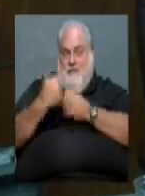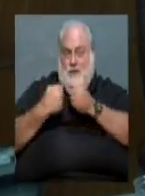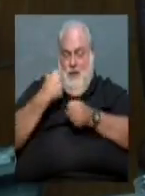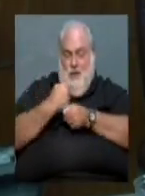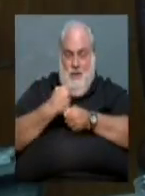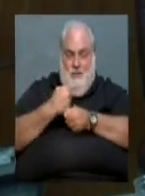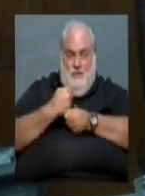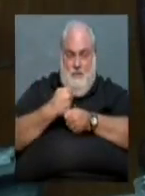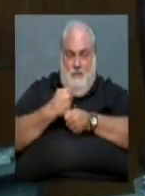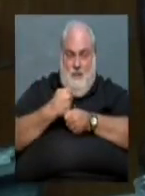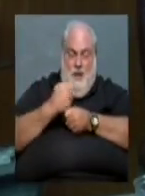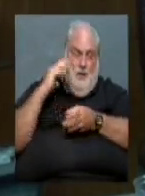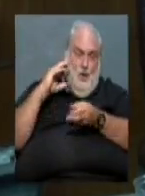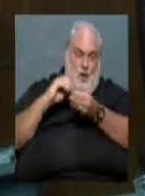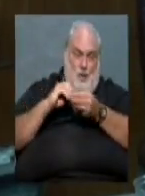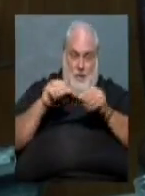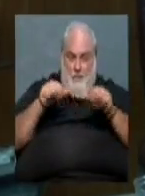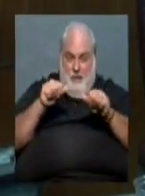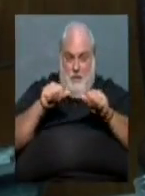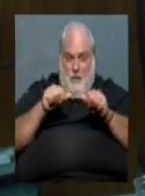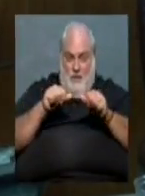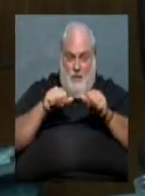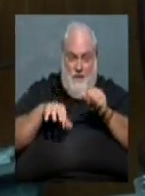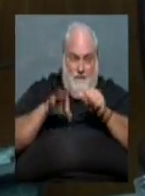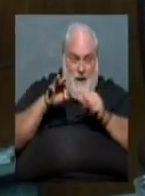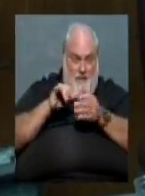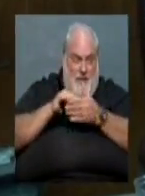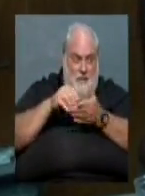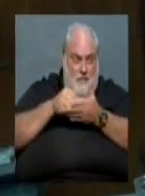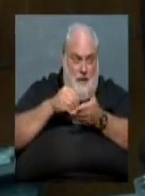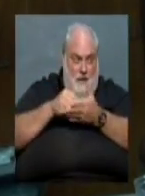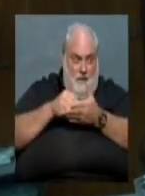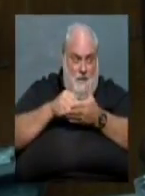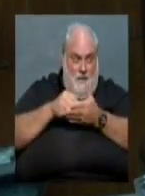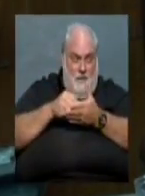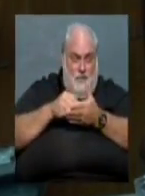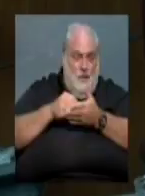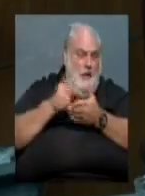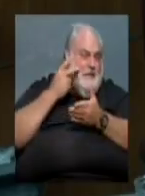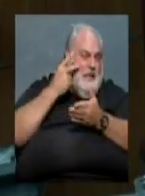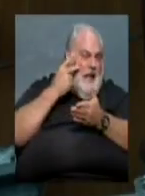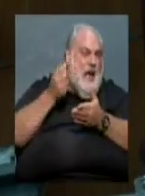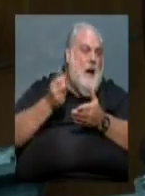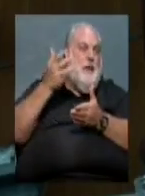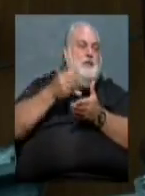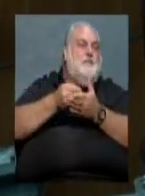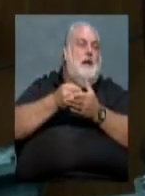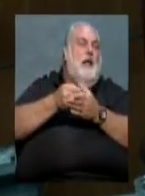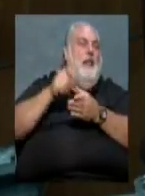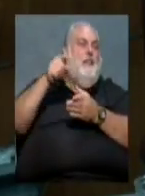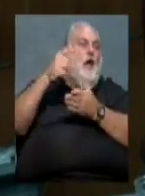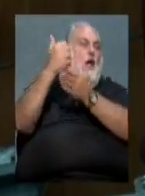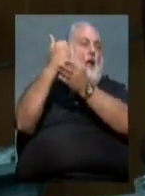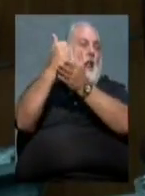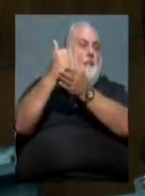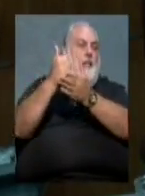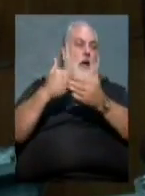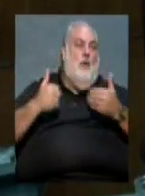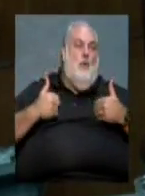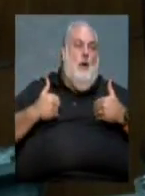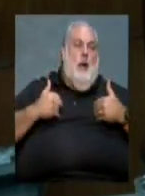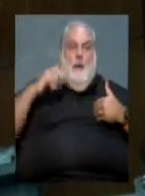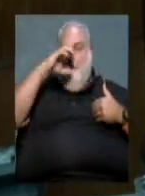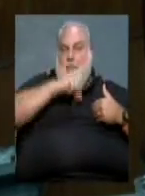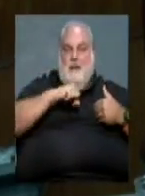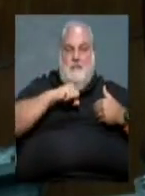in five-year totals? Do we have the capacity and authority to collect that kind of information to see how much of these files are attributed to the of Little Rock